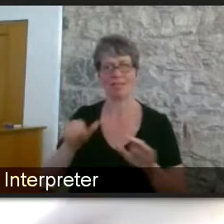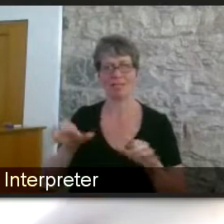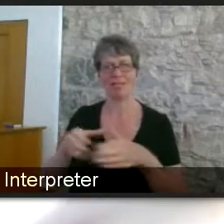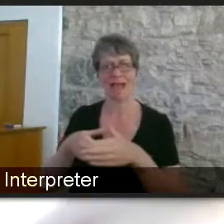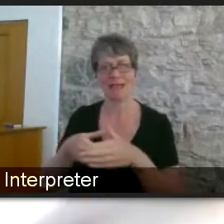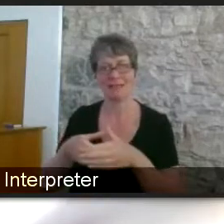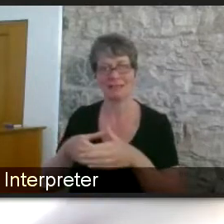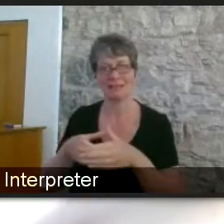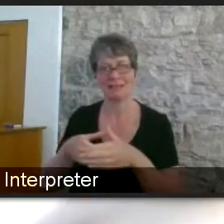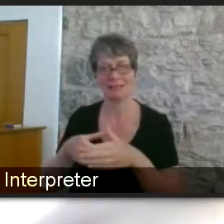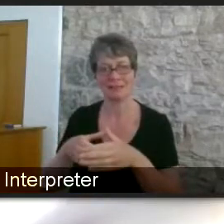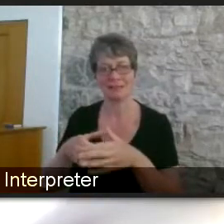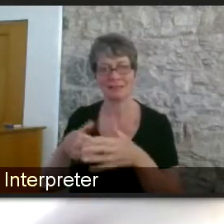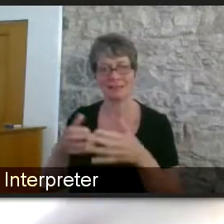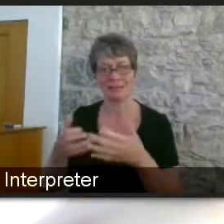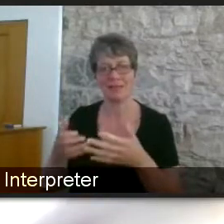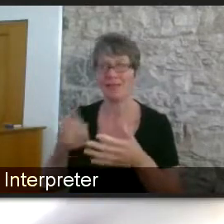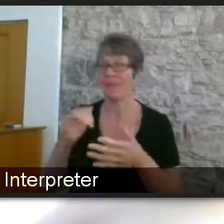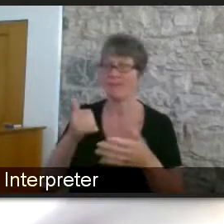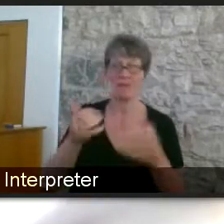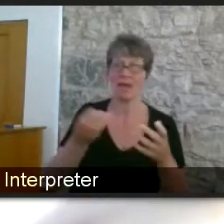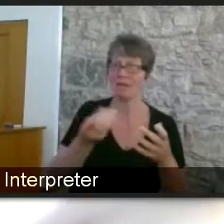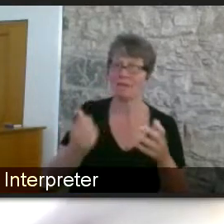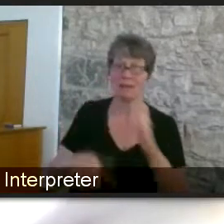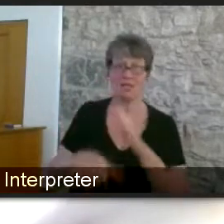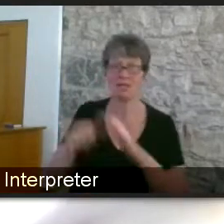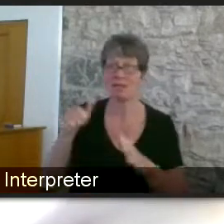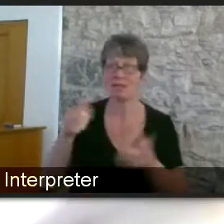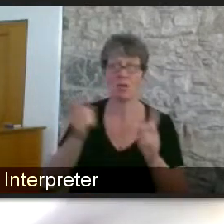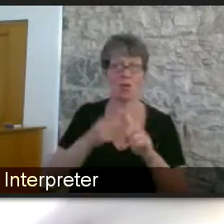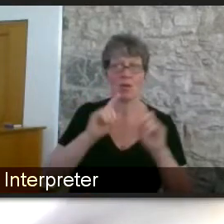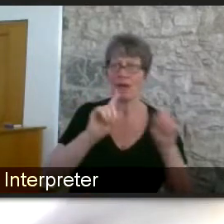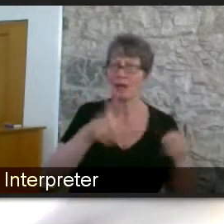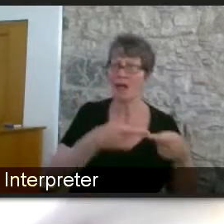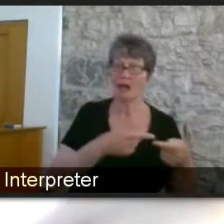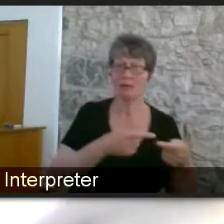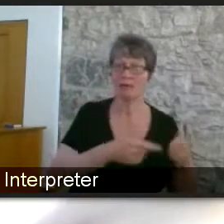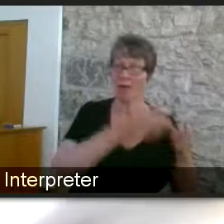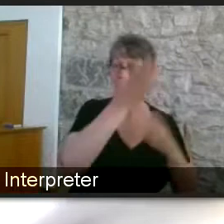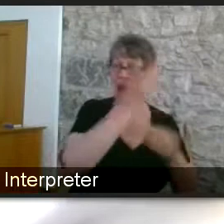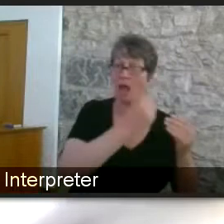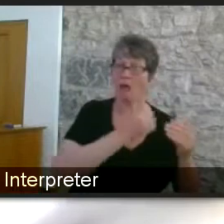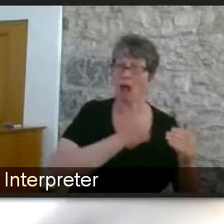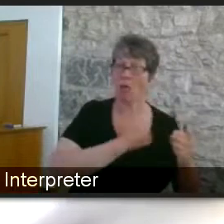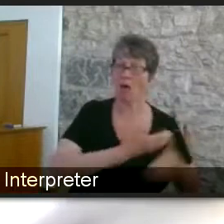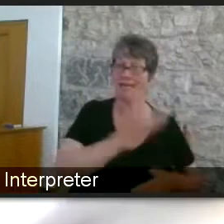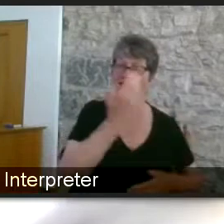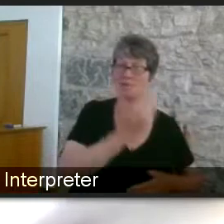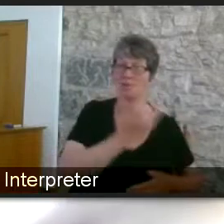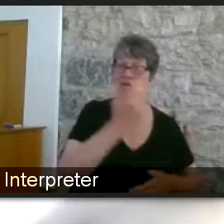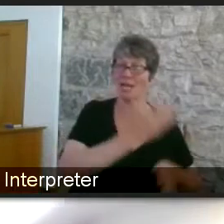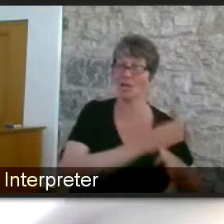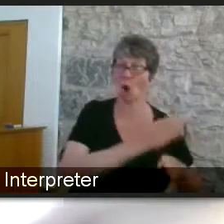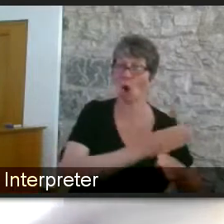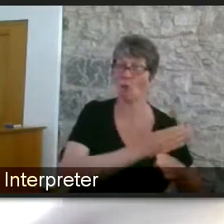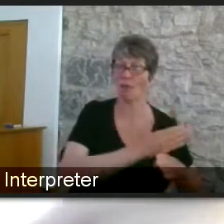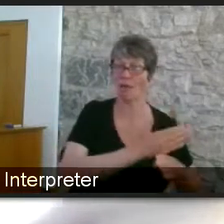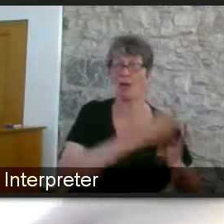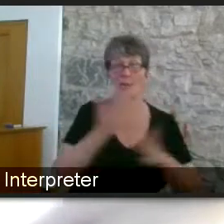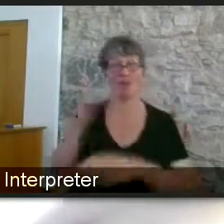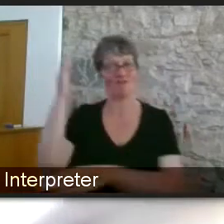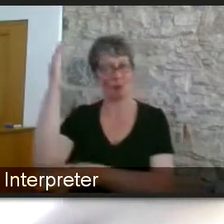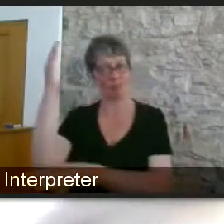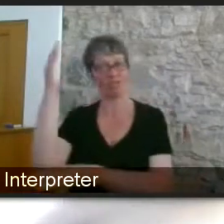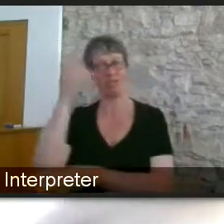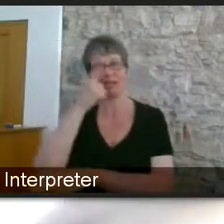build in our day-to-day jobs i think it's a tremendous way to help people learn other skills and help them transition into other sectors